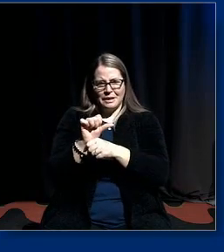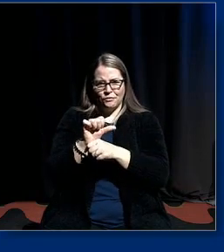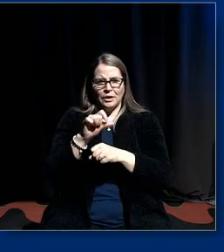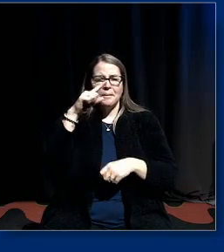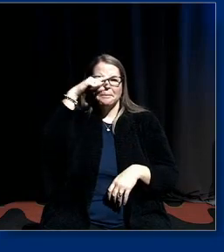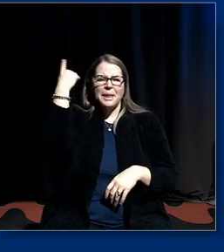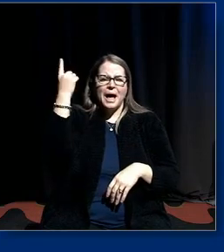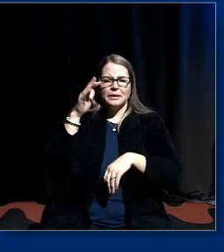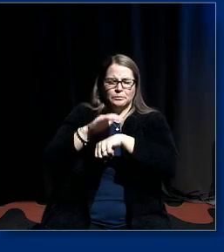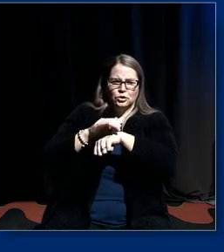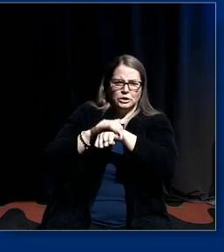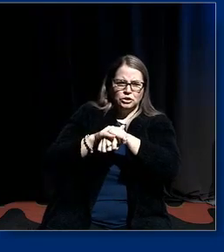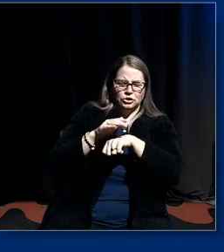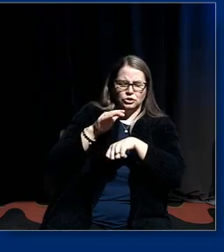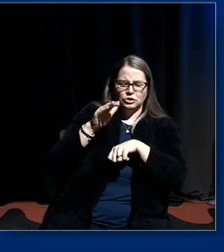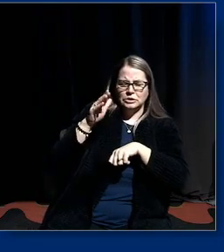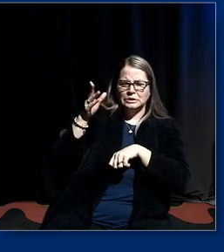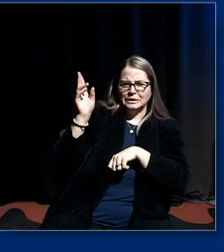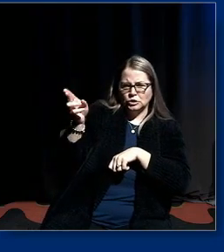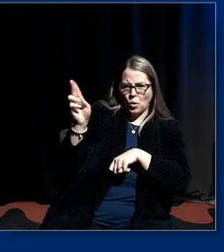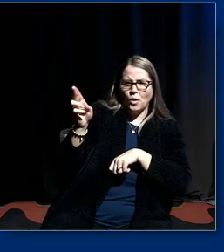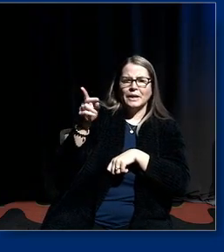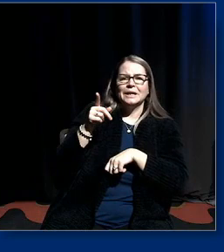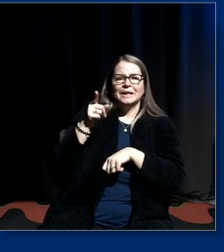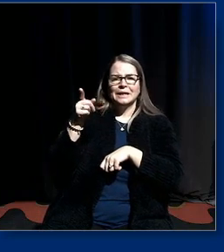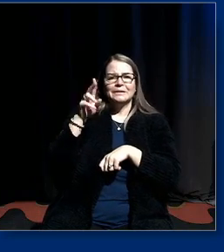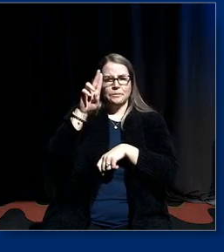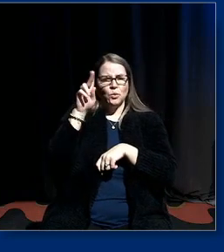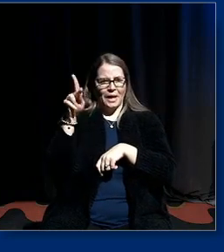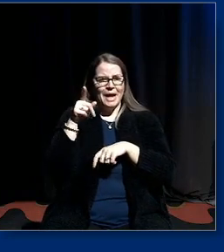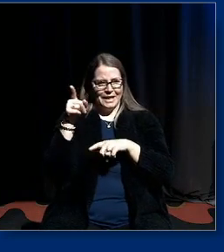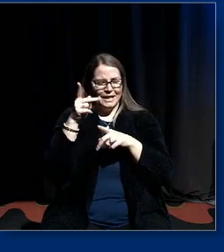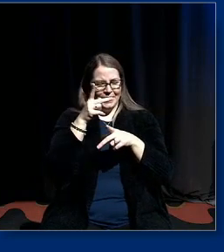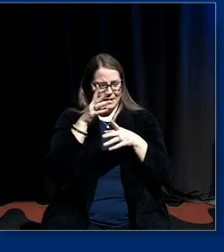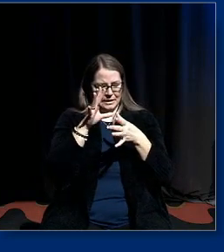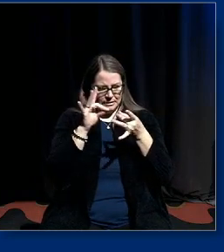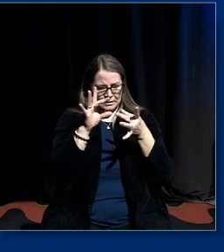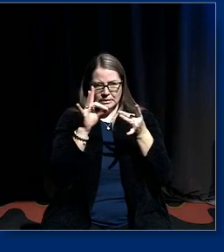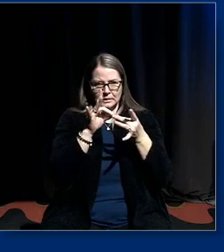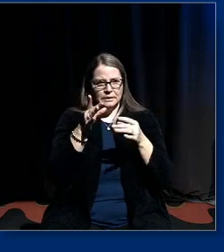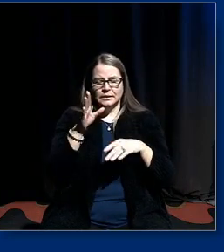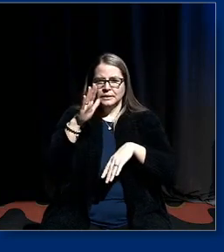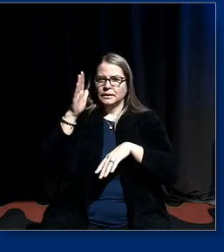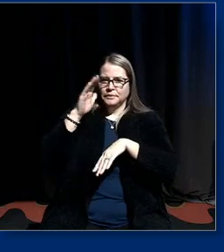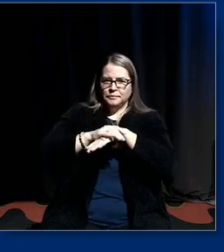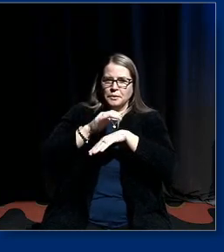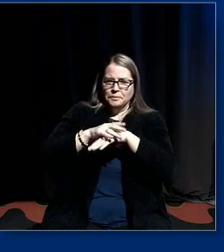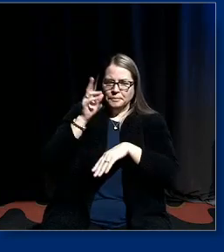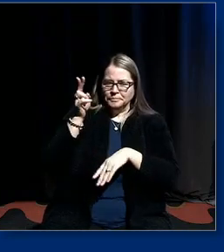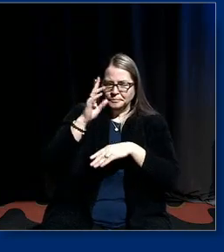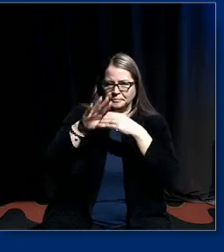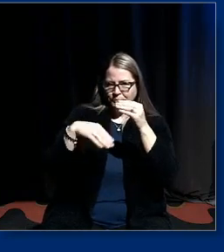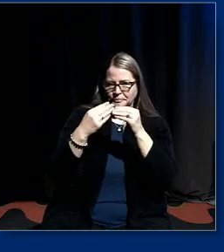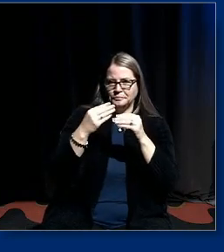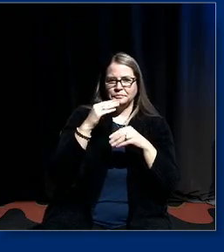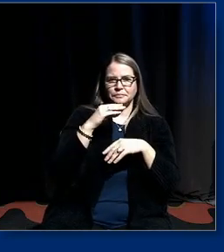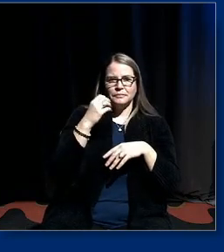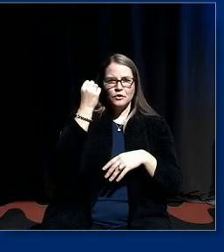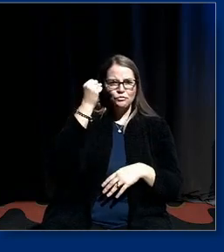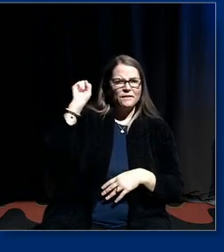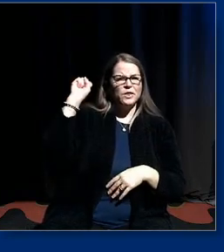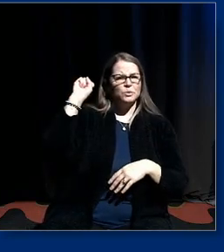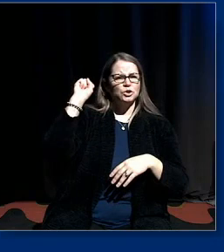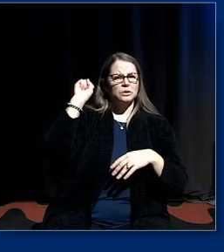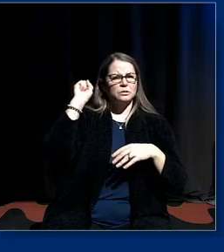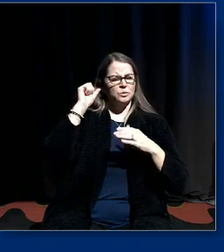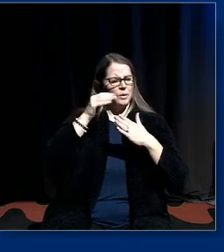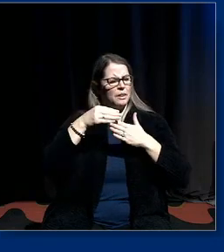historian in the uk who keeps pointing out well you you know british historians bang on about the industrial revolution we led the